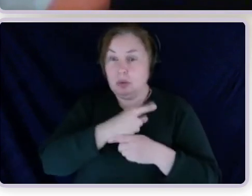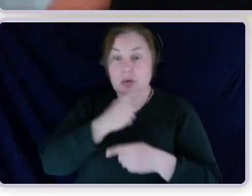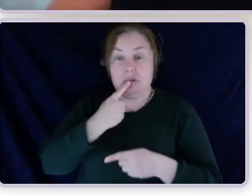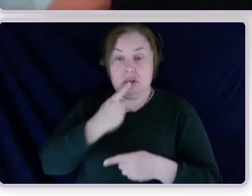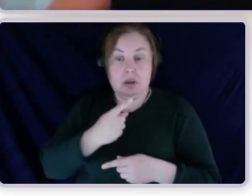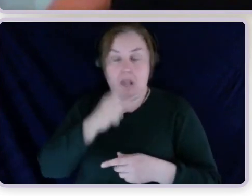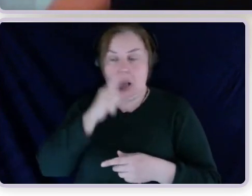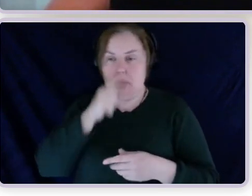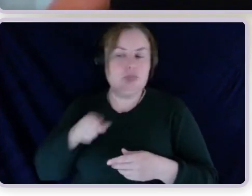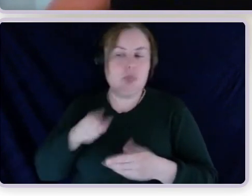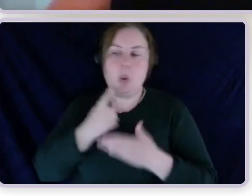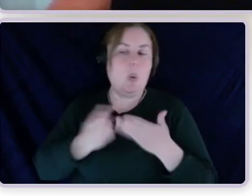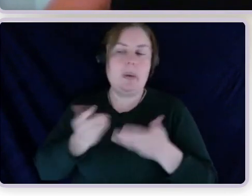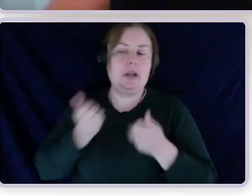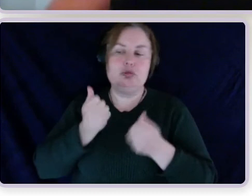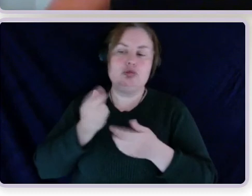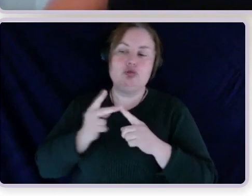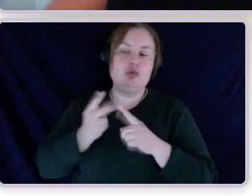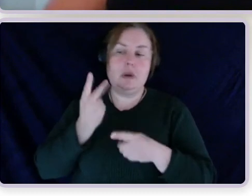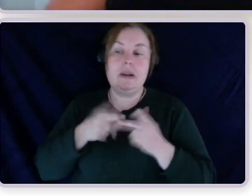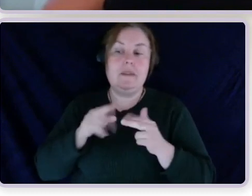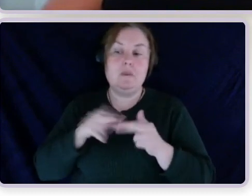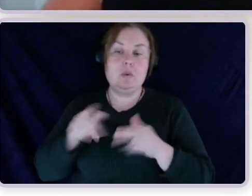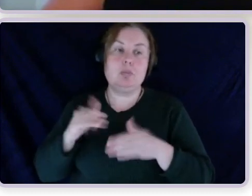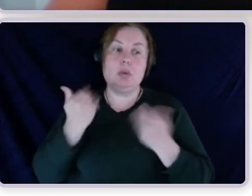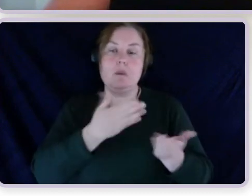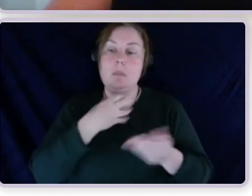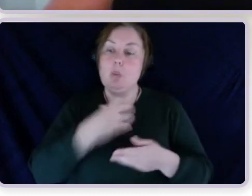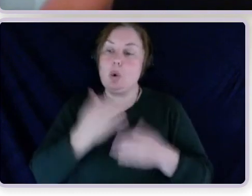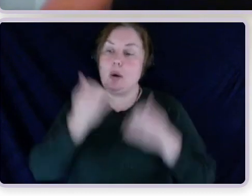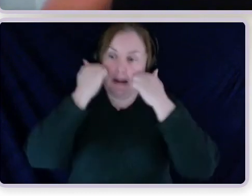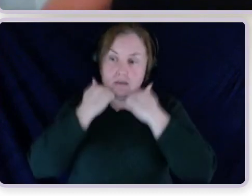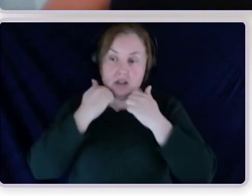and if you do not have more evidence, they do not review their decision?